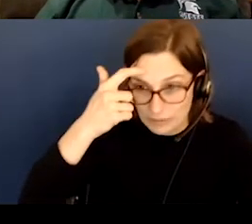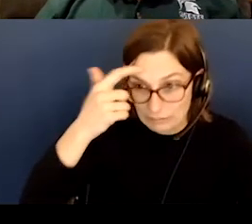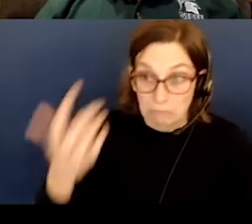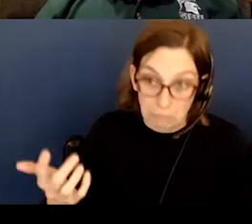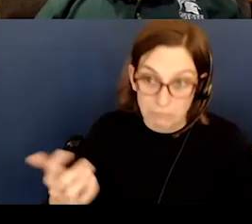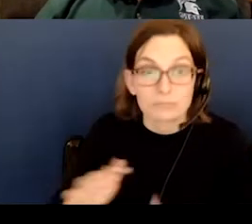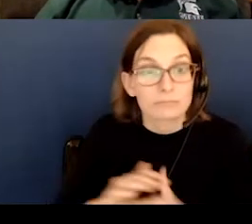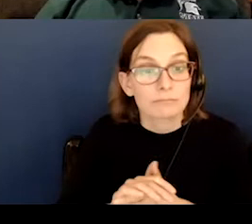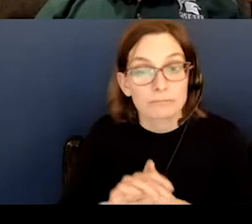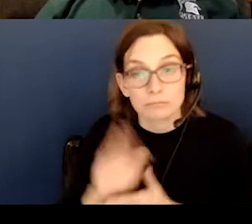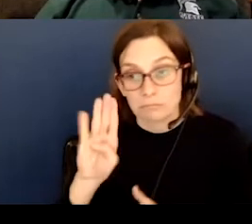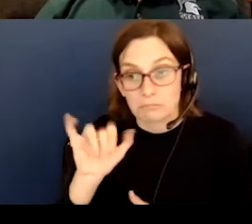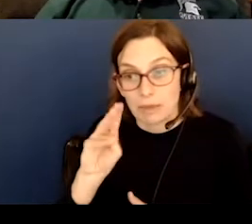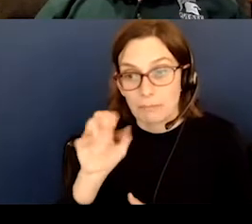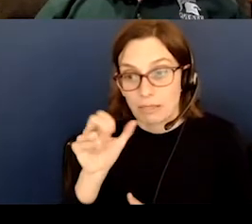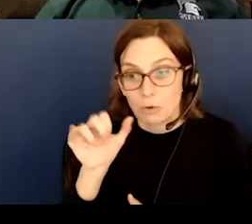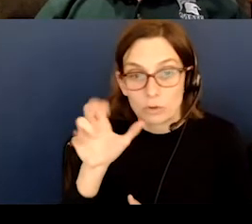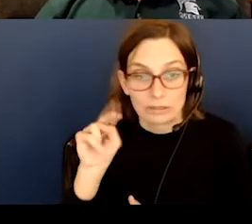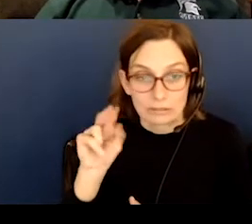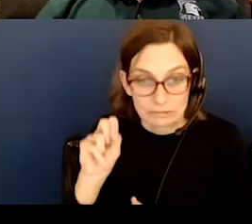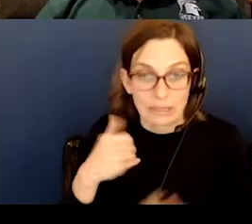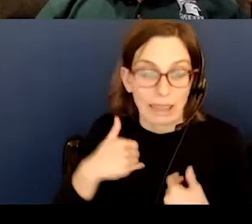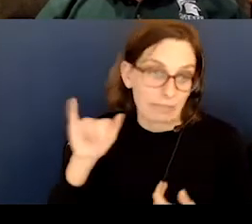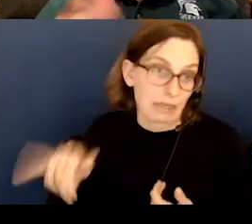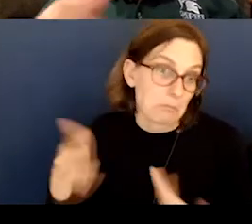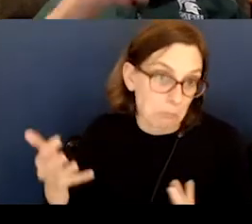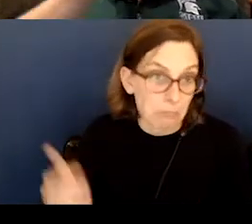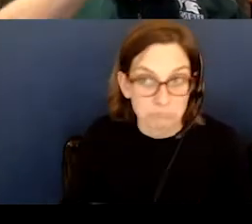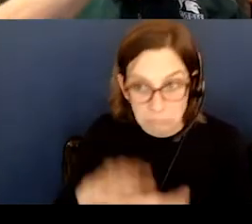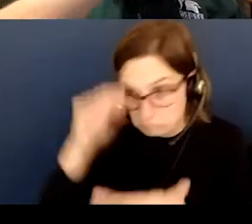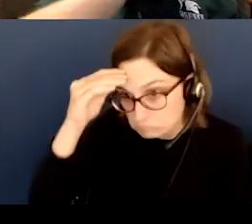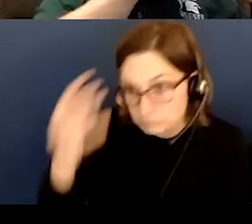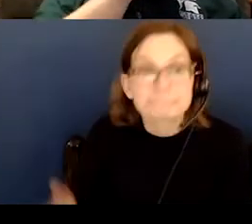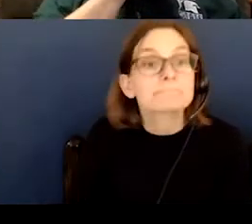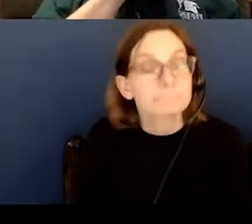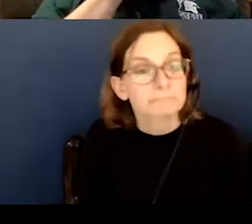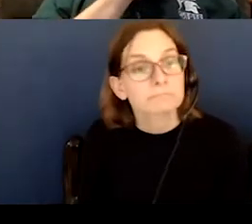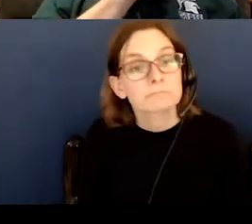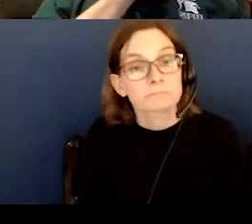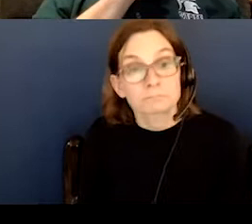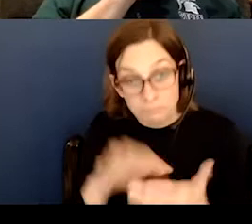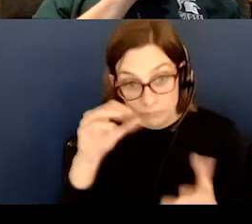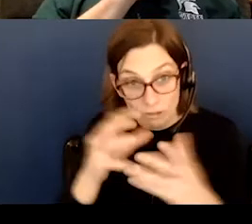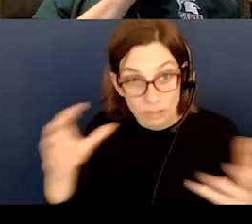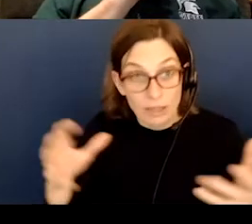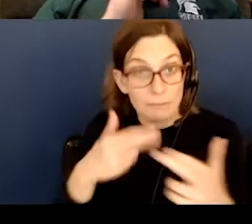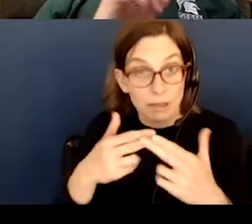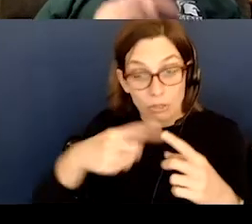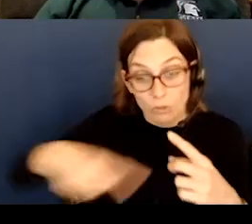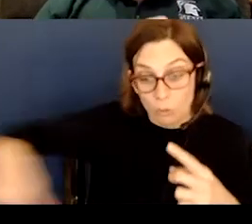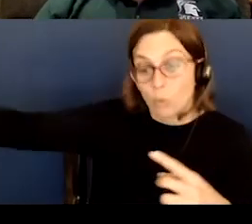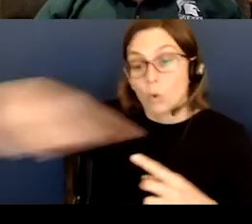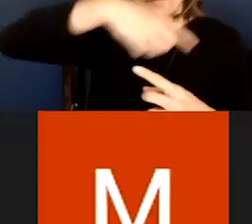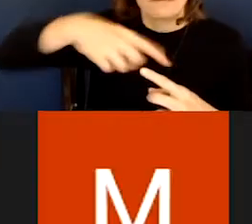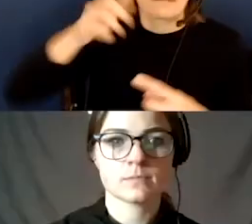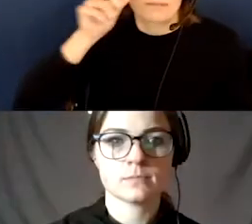And the Babylonians had that. Now why did that go away? So we've learned a lot about the orbit of the moon, but what we